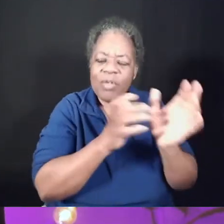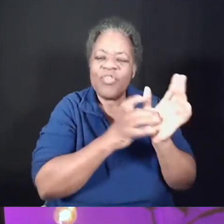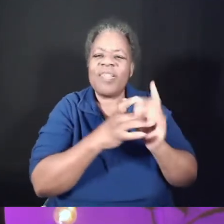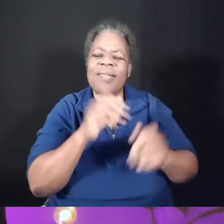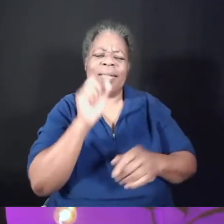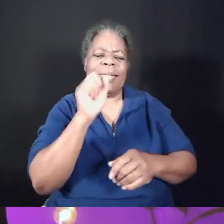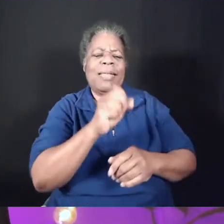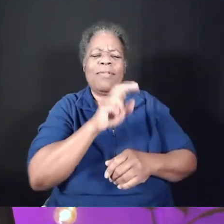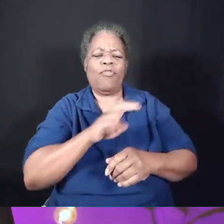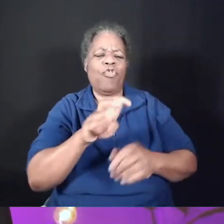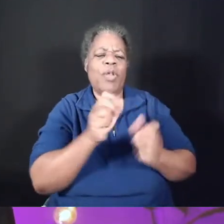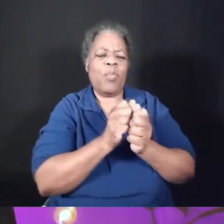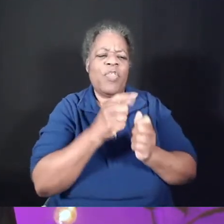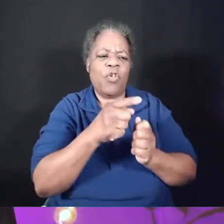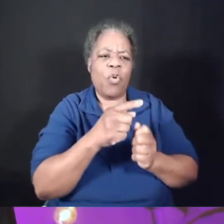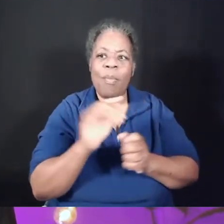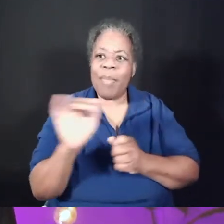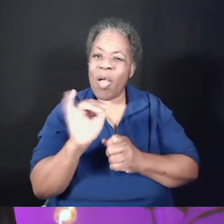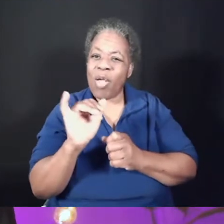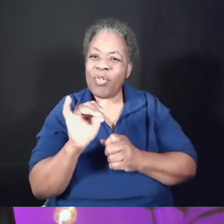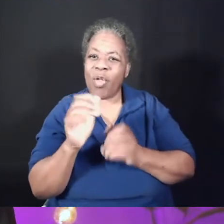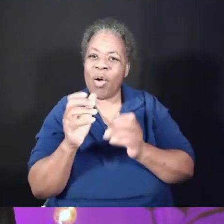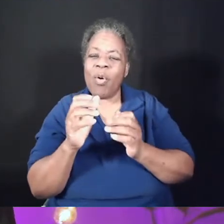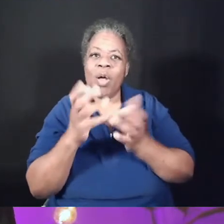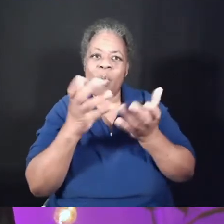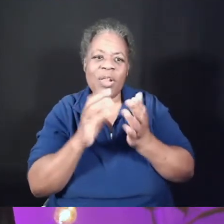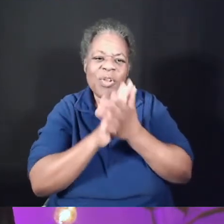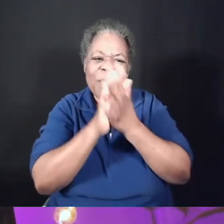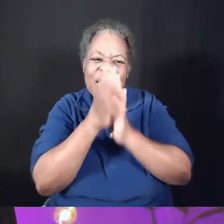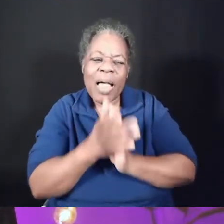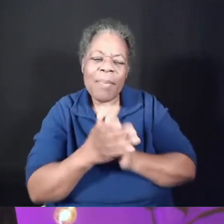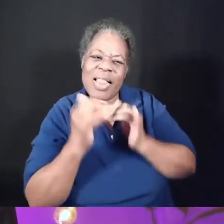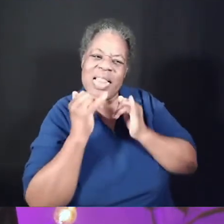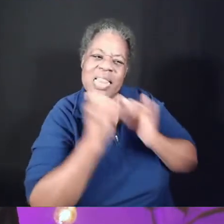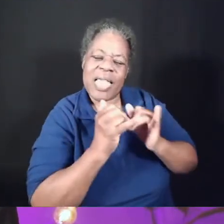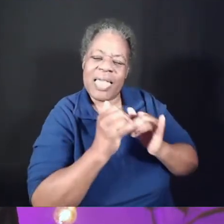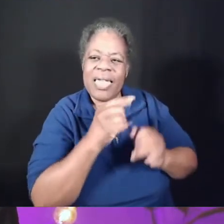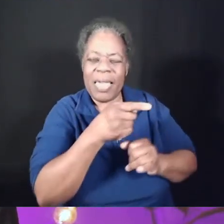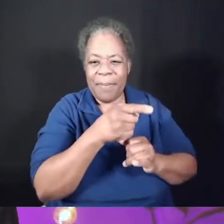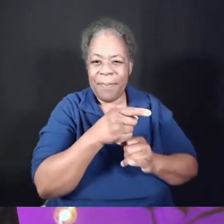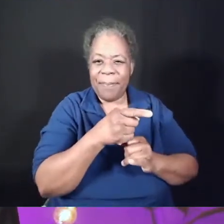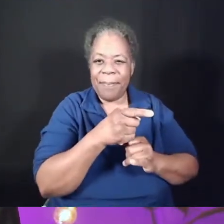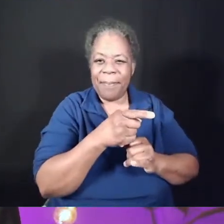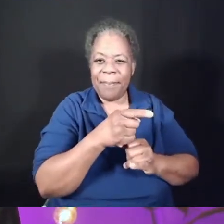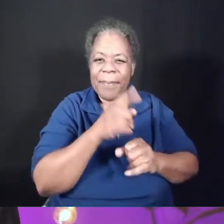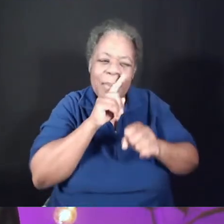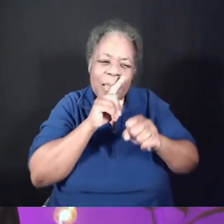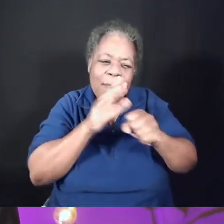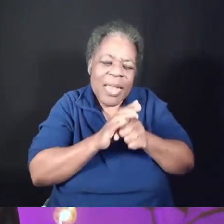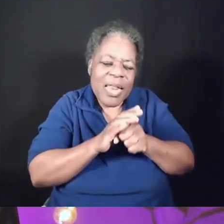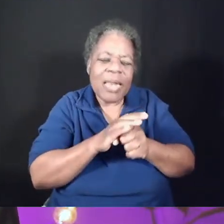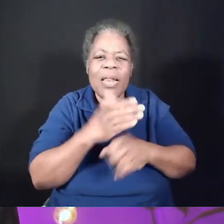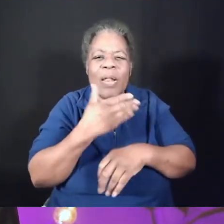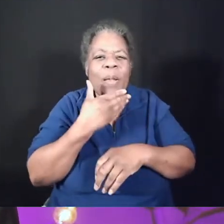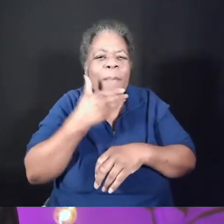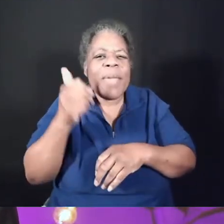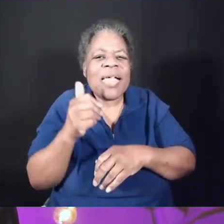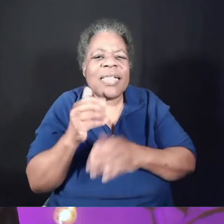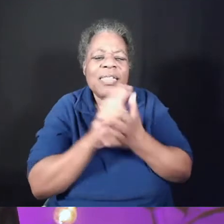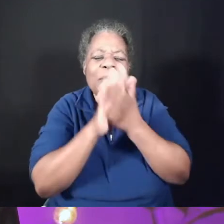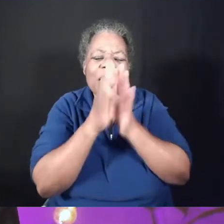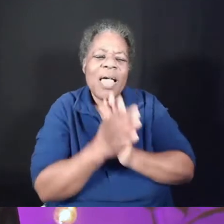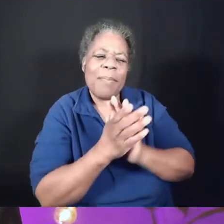emulating him. They had signed this relational contract with him in which they committed to doing their best to be just like